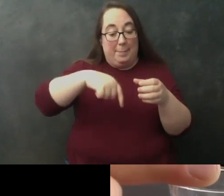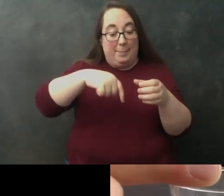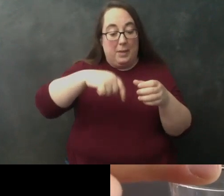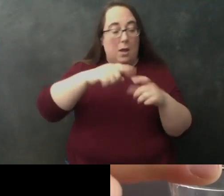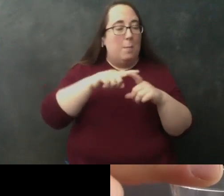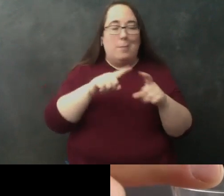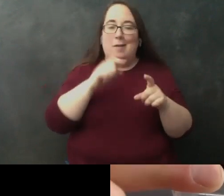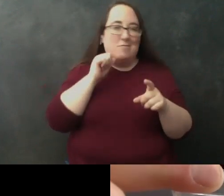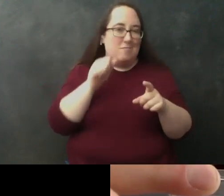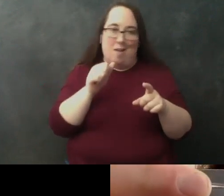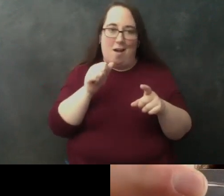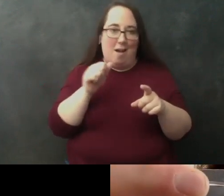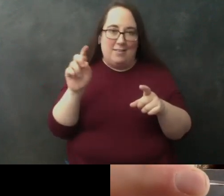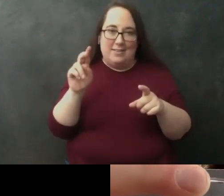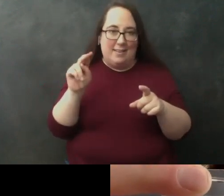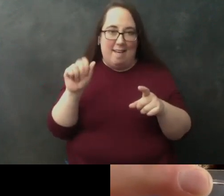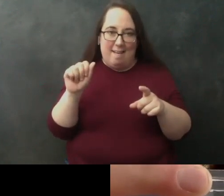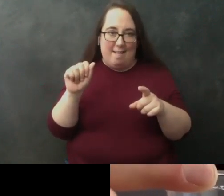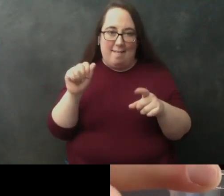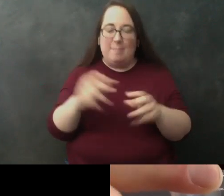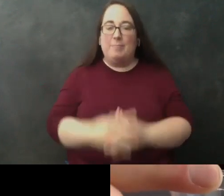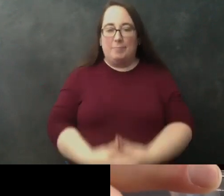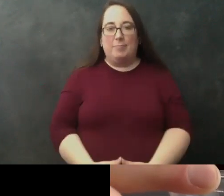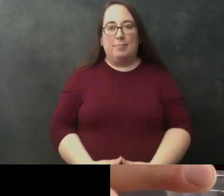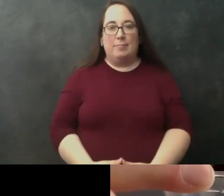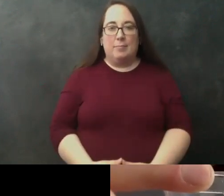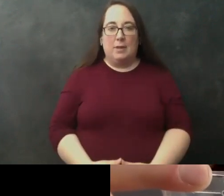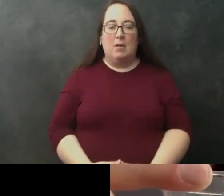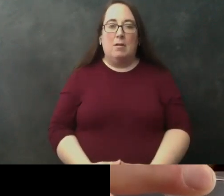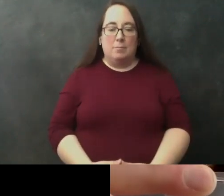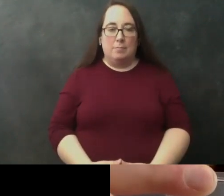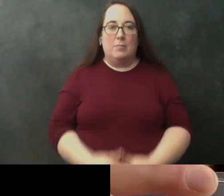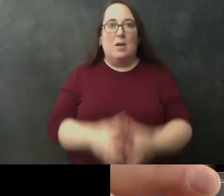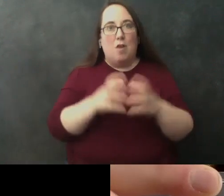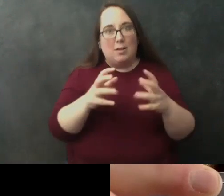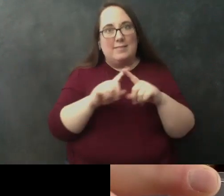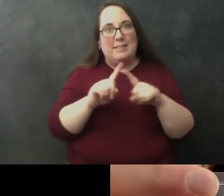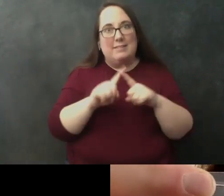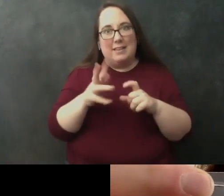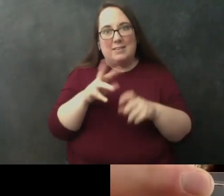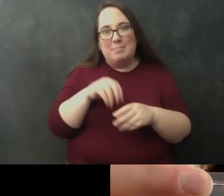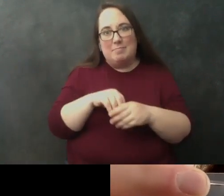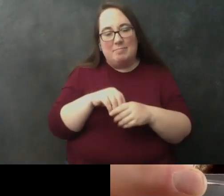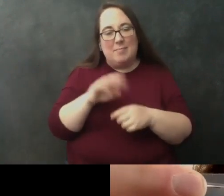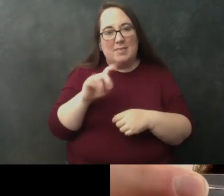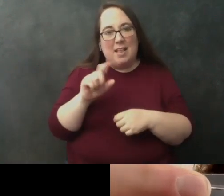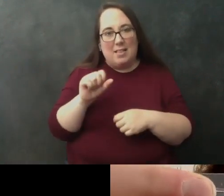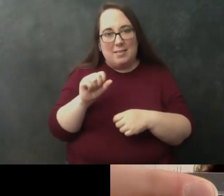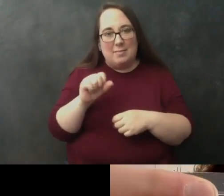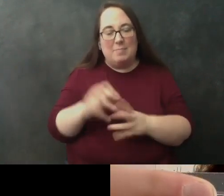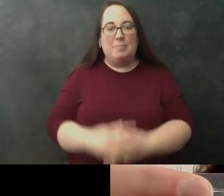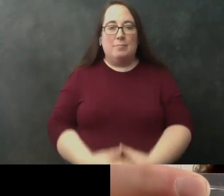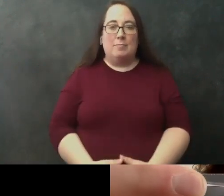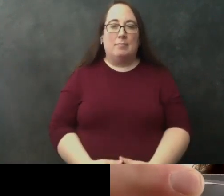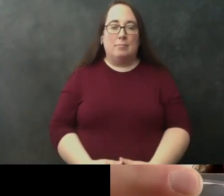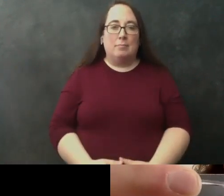that are not actually the dna from those cells there's lots and lots of different things that are inside cells um that we